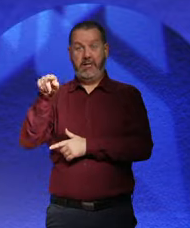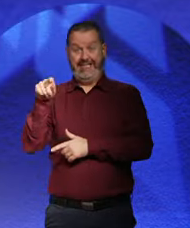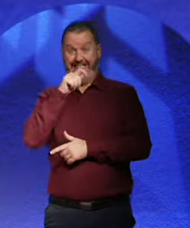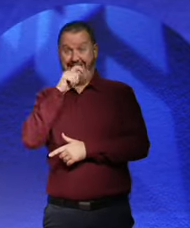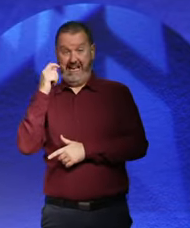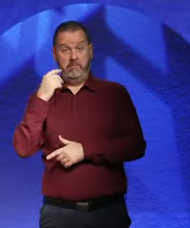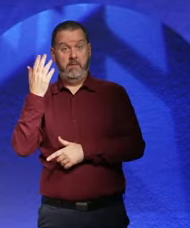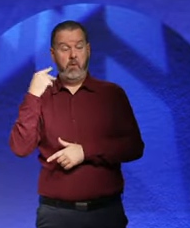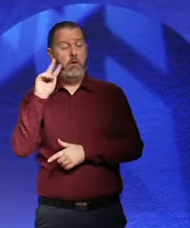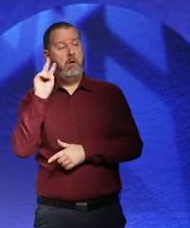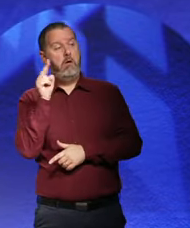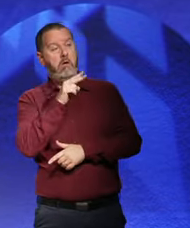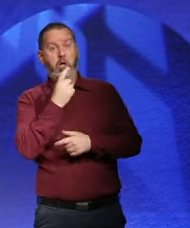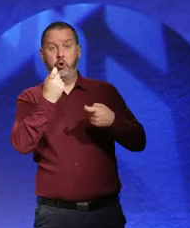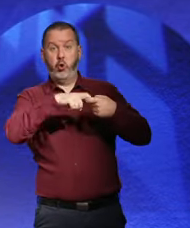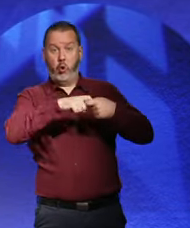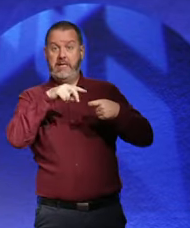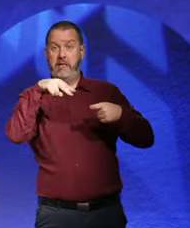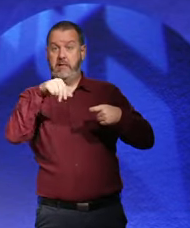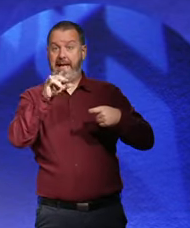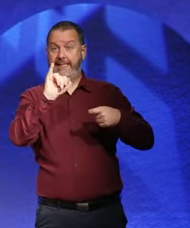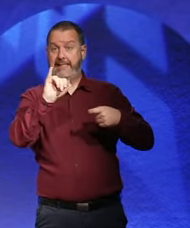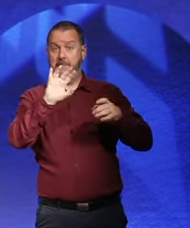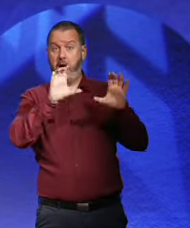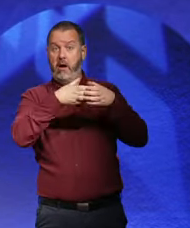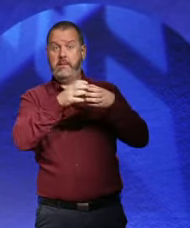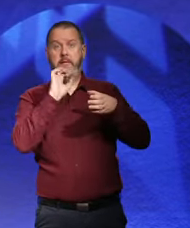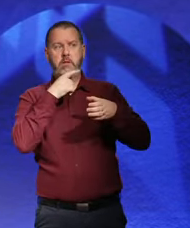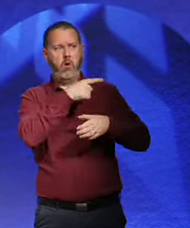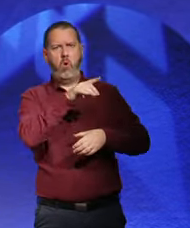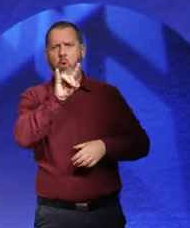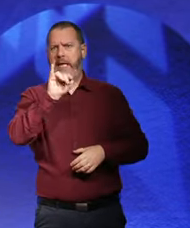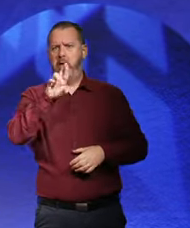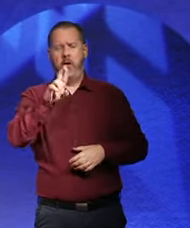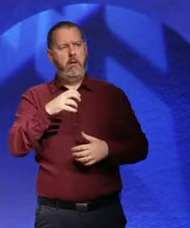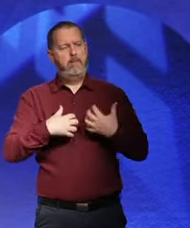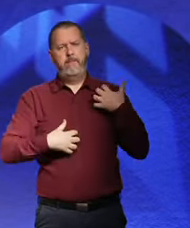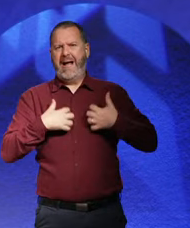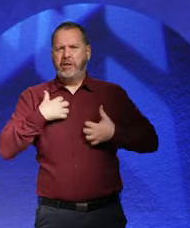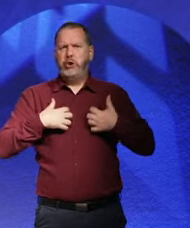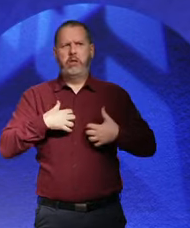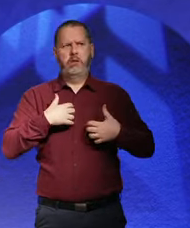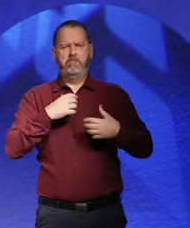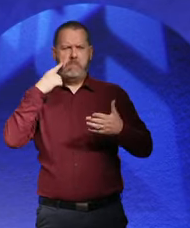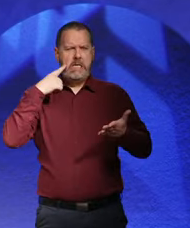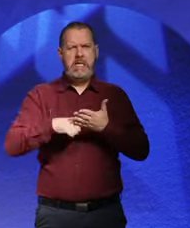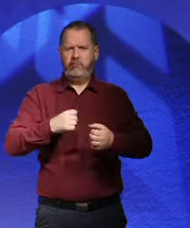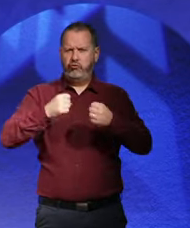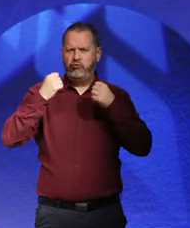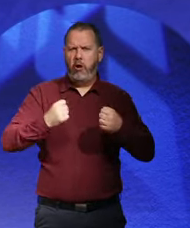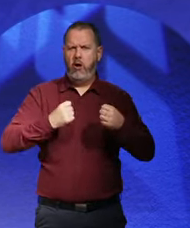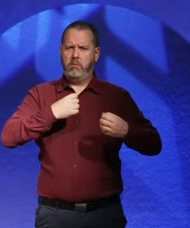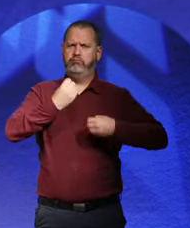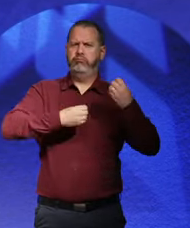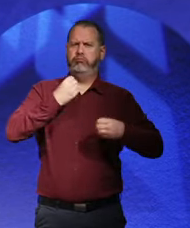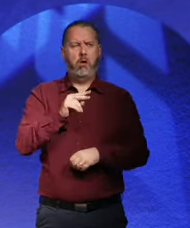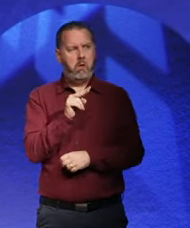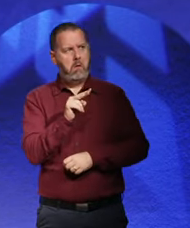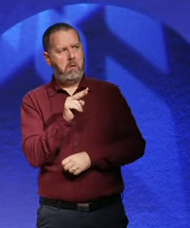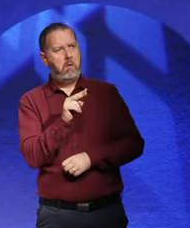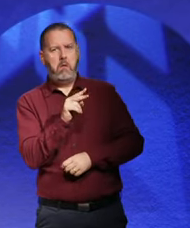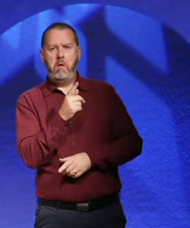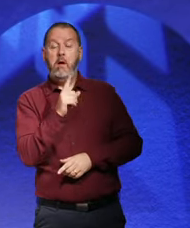felt he joined the Nazi Party. He said because he thought Hitler is so passionate about what he believes in. But then Speer, after